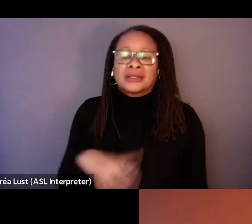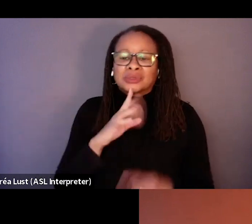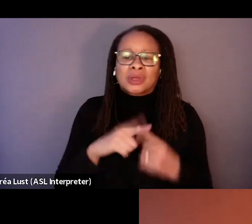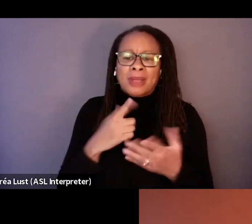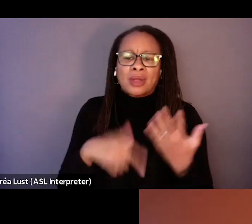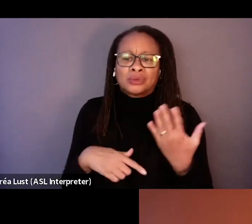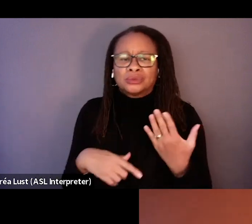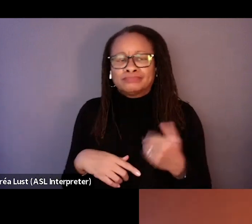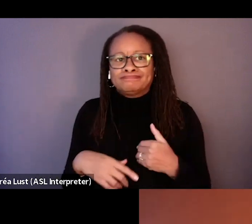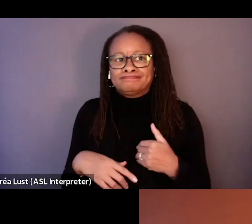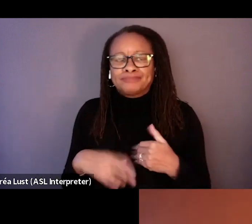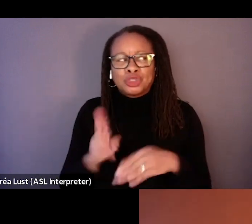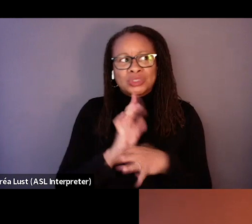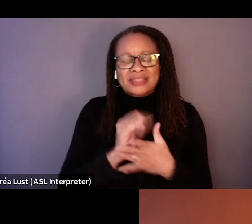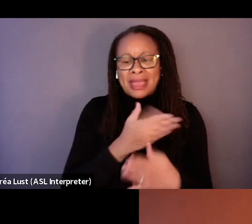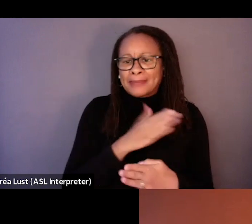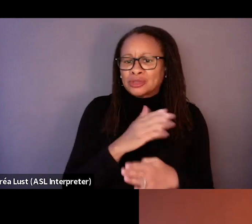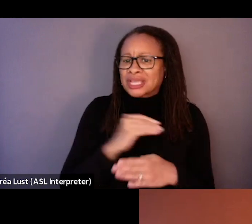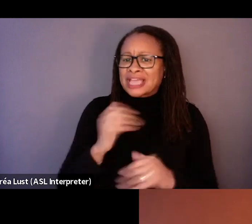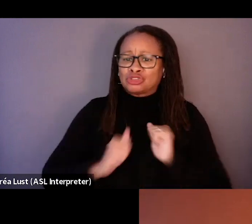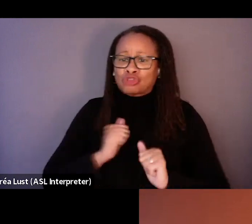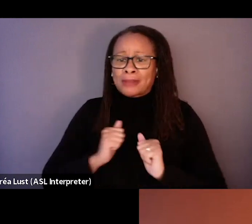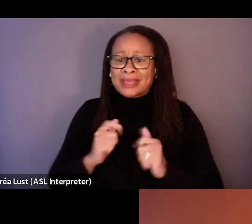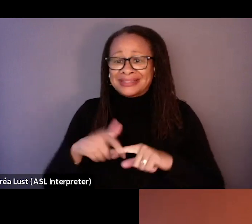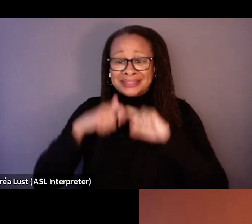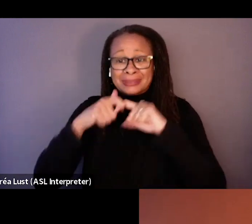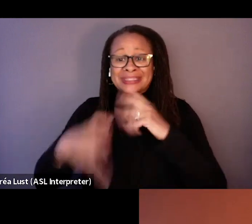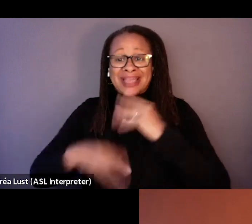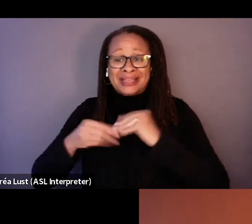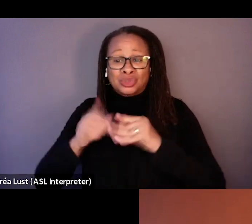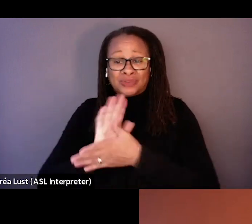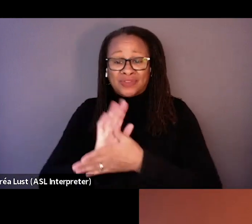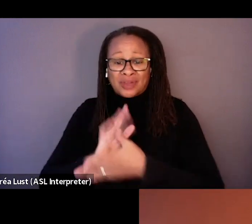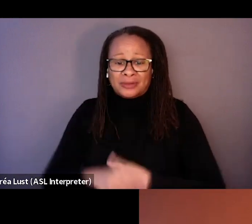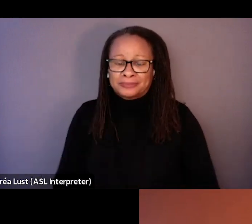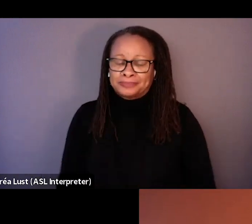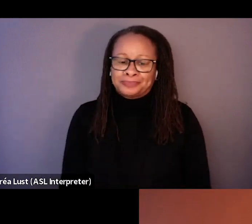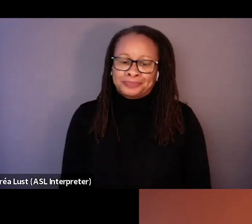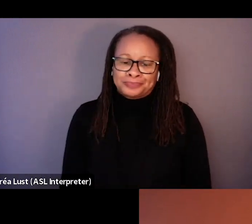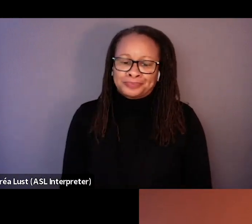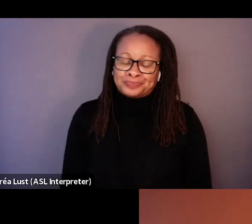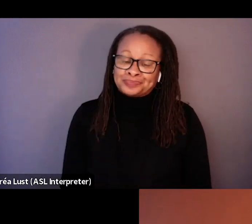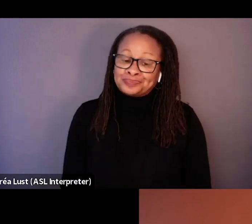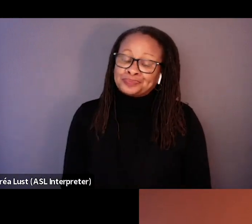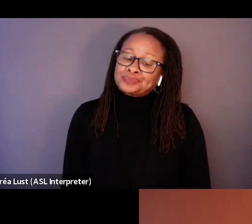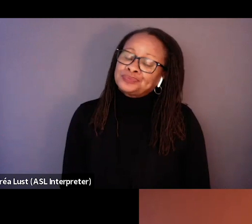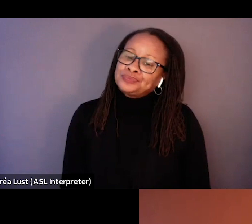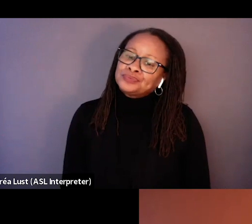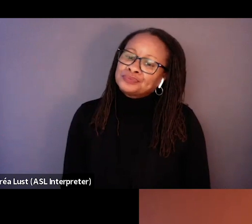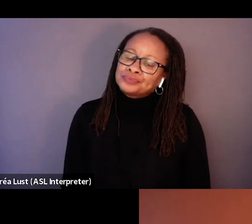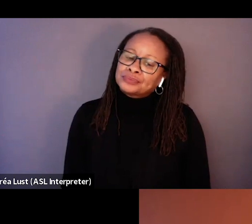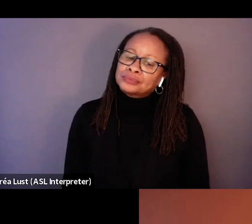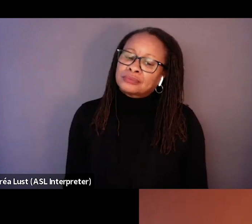the drama and suspense of that added to the, to the film. The, the, the thing was in the, I mean, there were a few